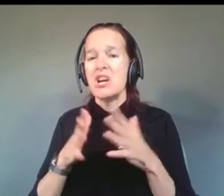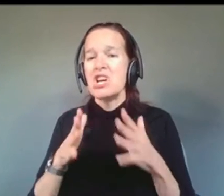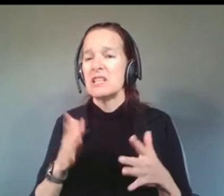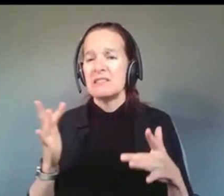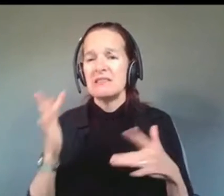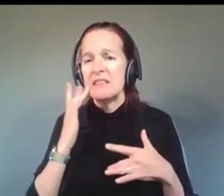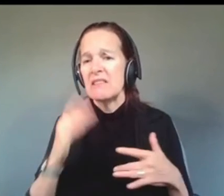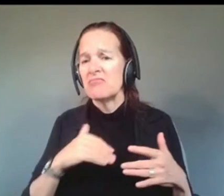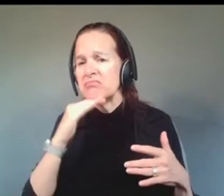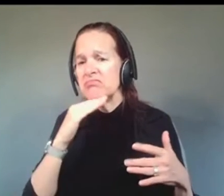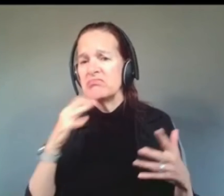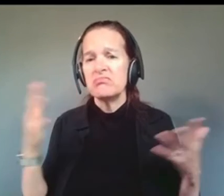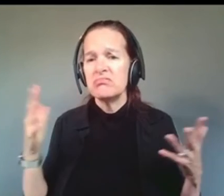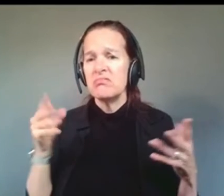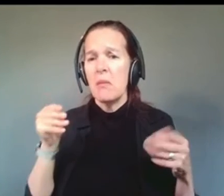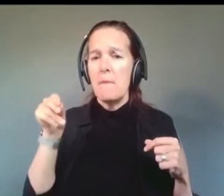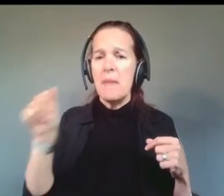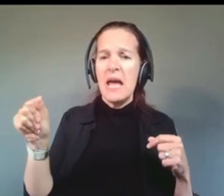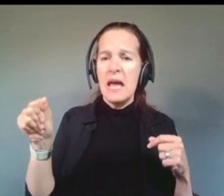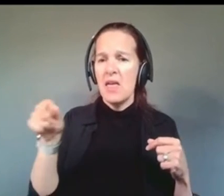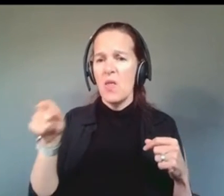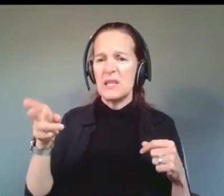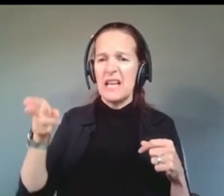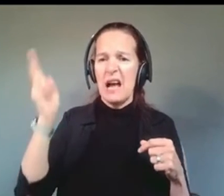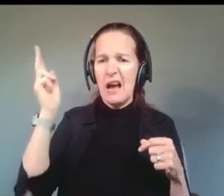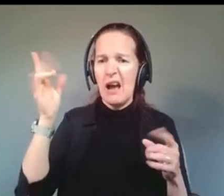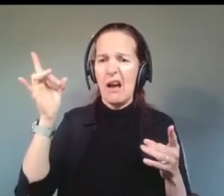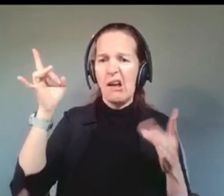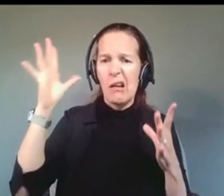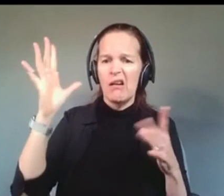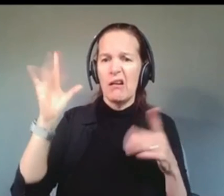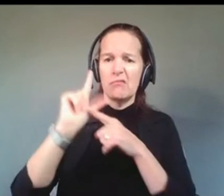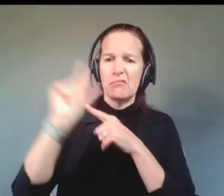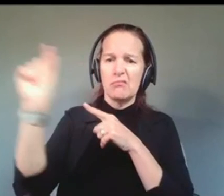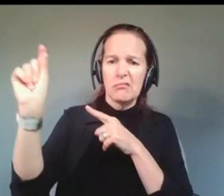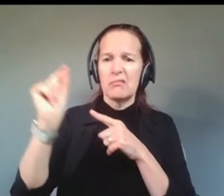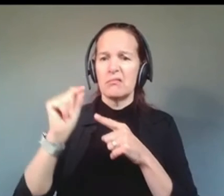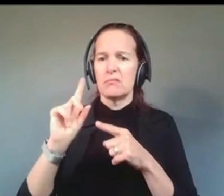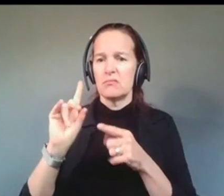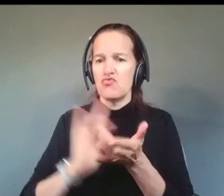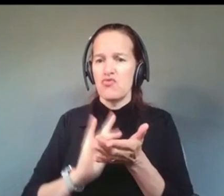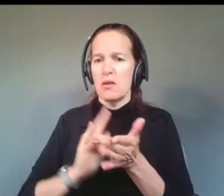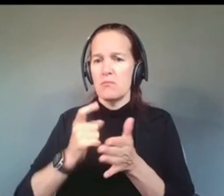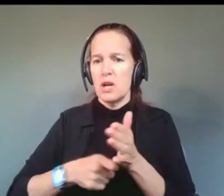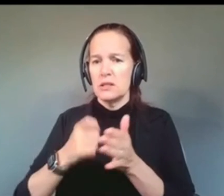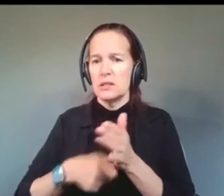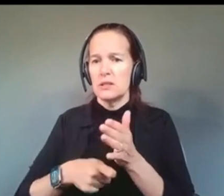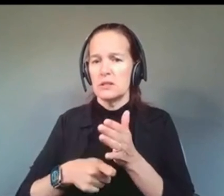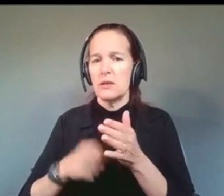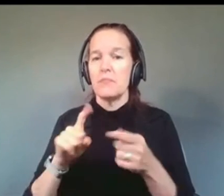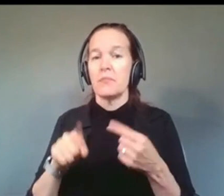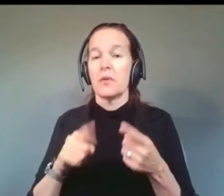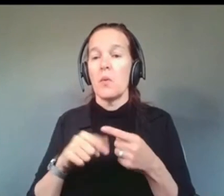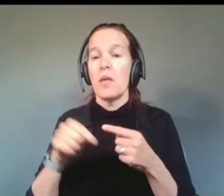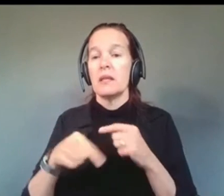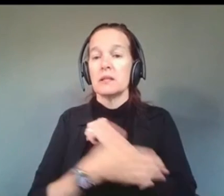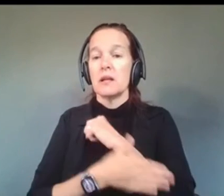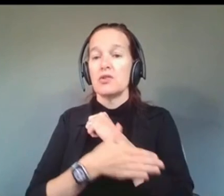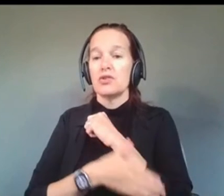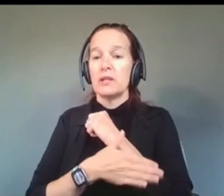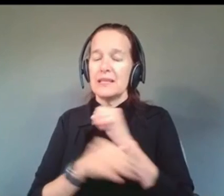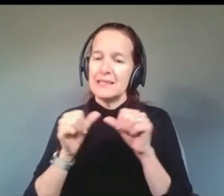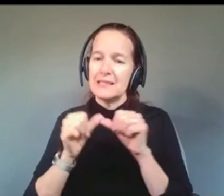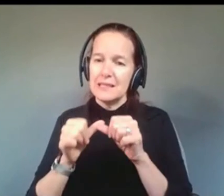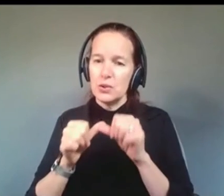tired of paying these high, exorbitant drug prices, and as the country continues to recover